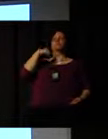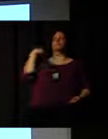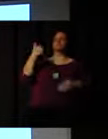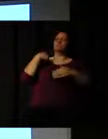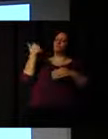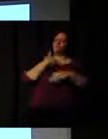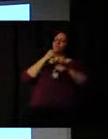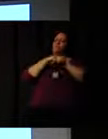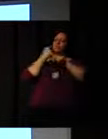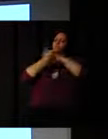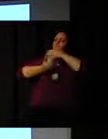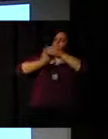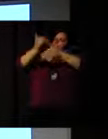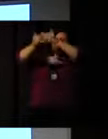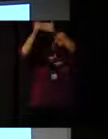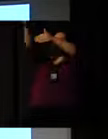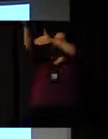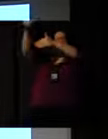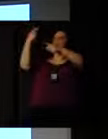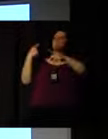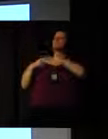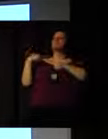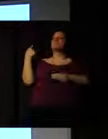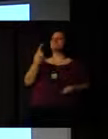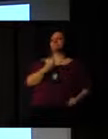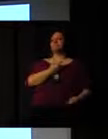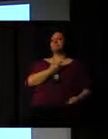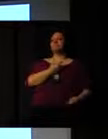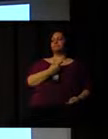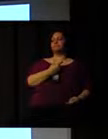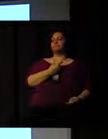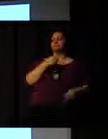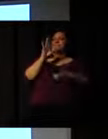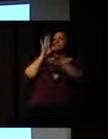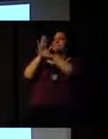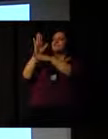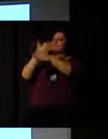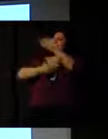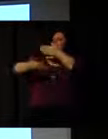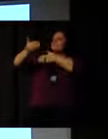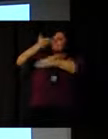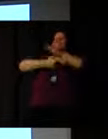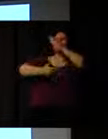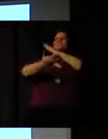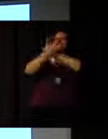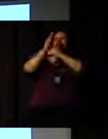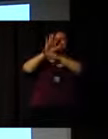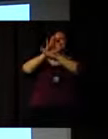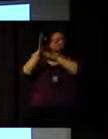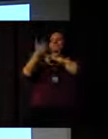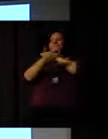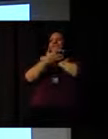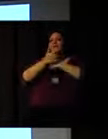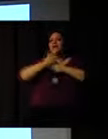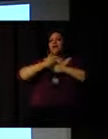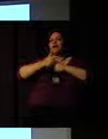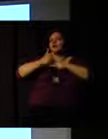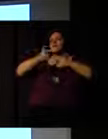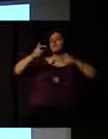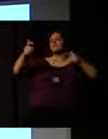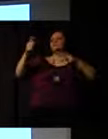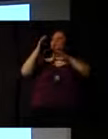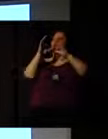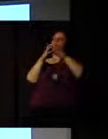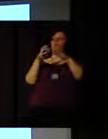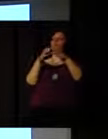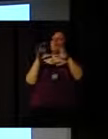Because we started cooperating, and we enlarge our network. And we enlarge our community. And